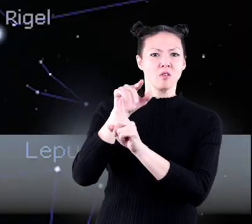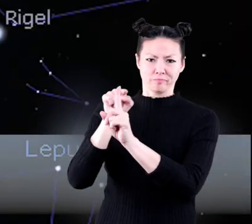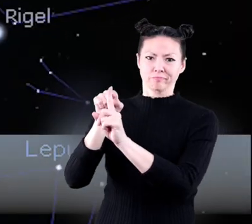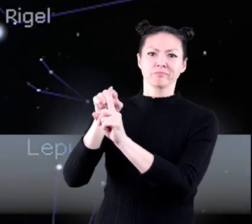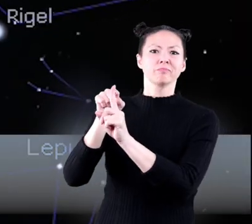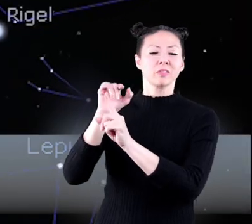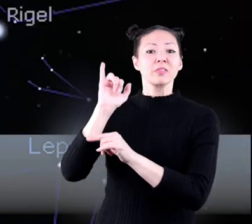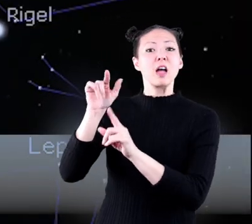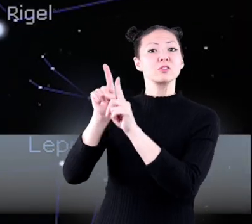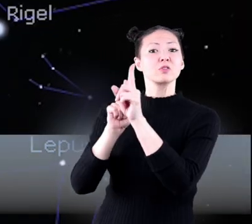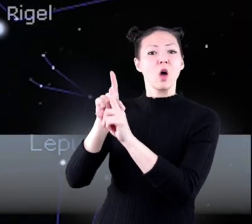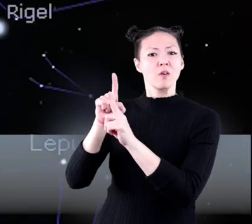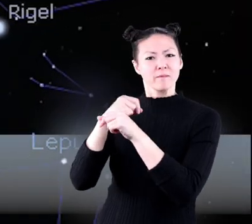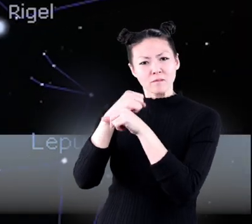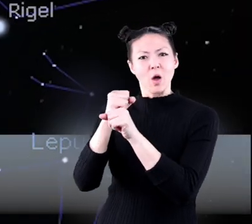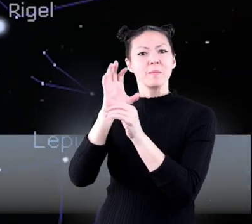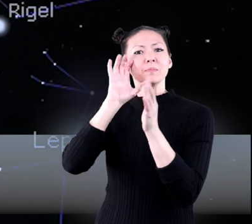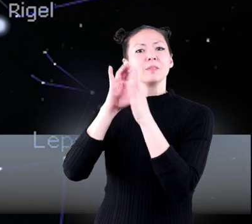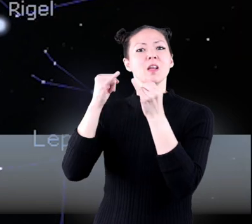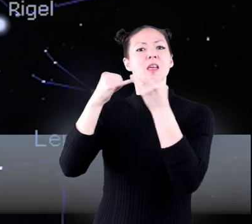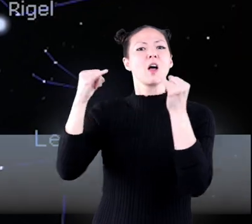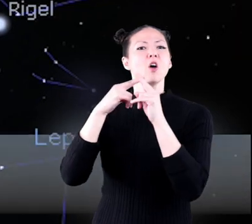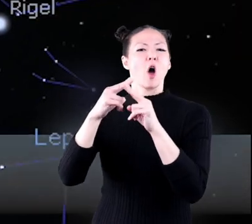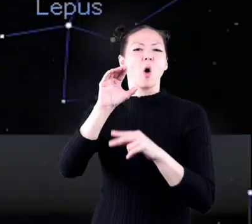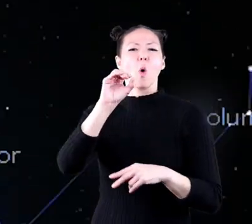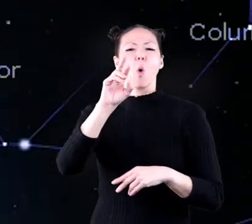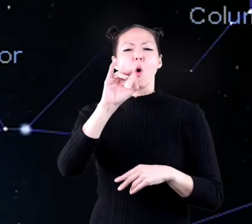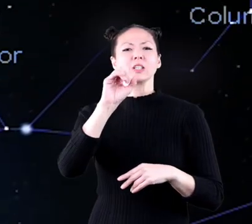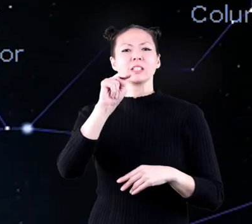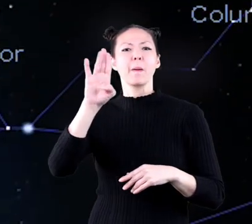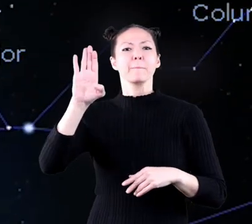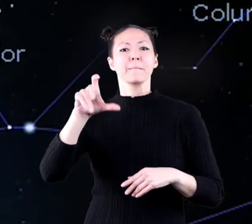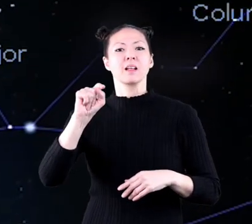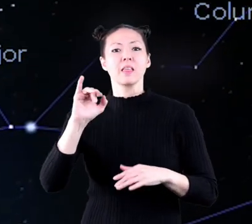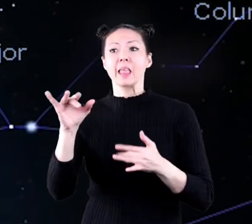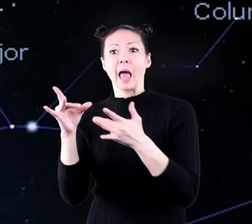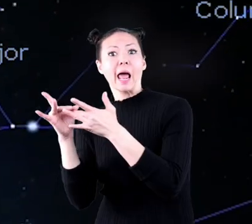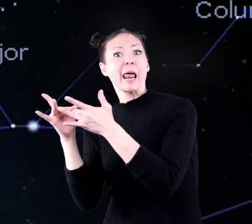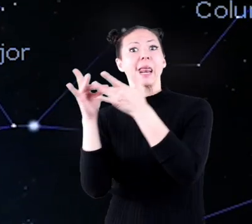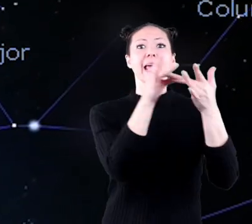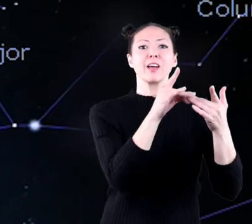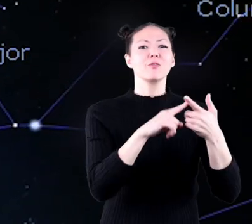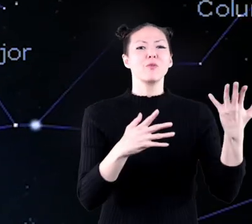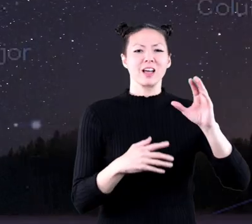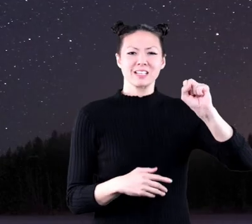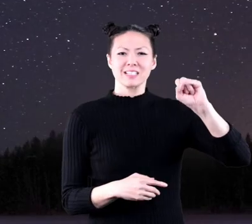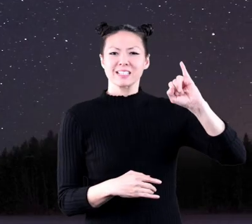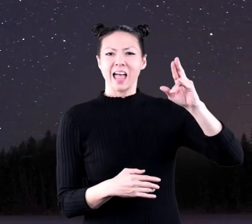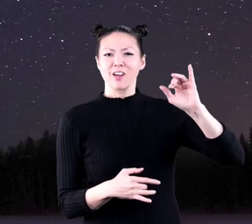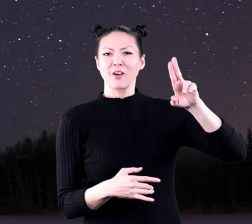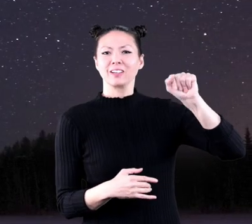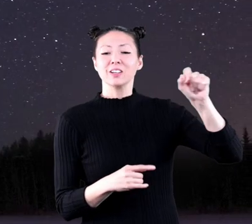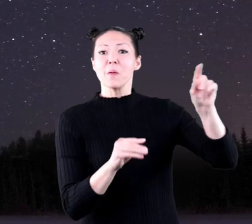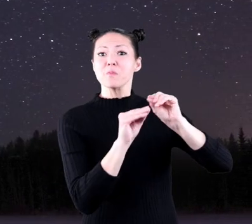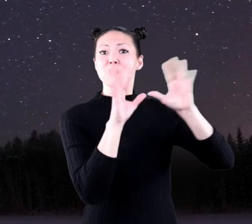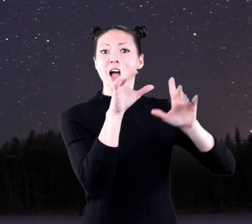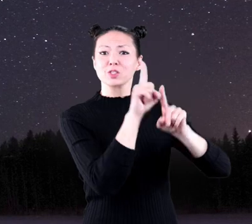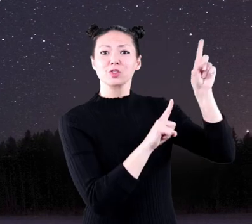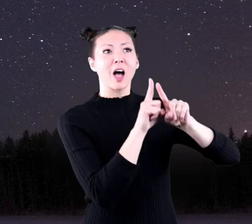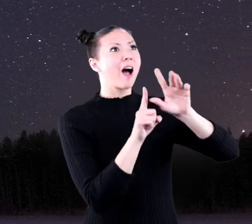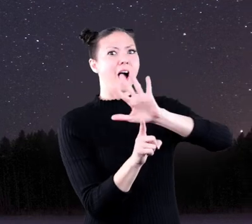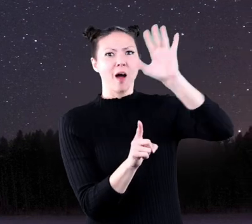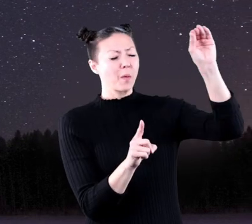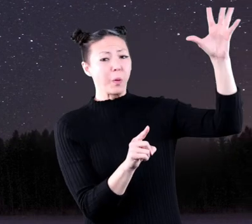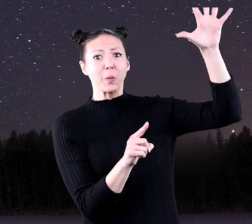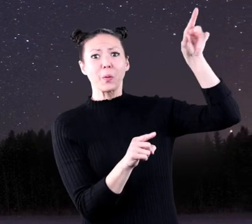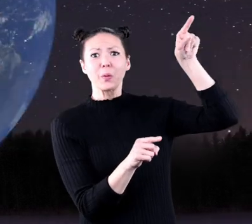of these stars form a line called Orion's Belt. They lead to Sirius, which is the brightest star in the